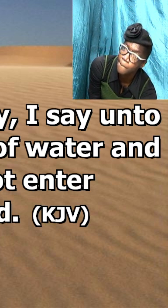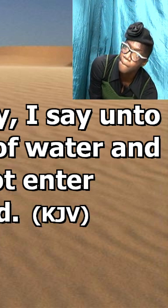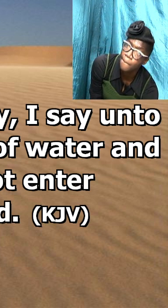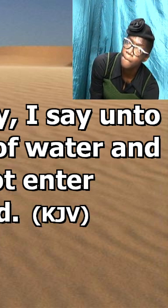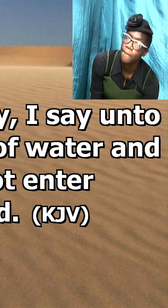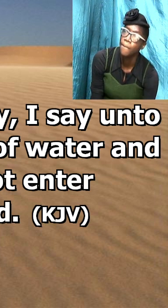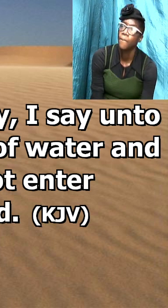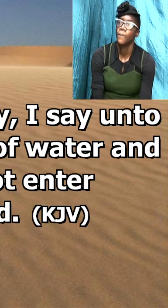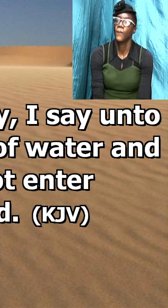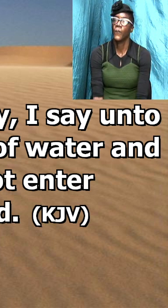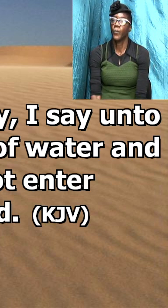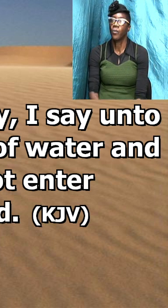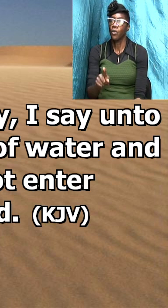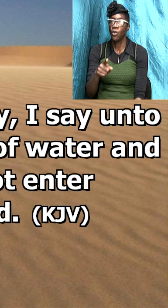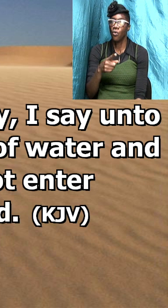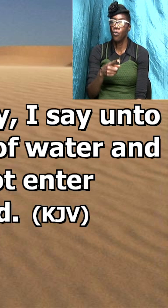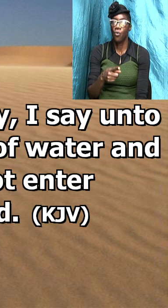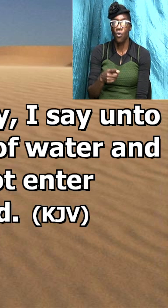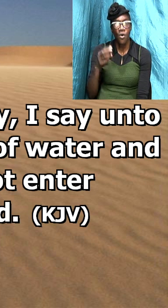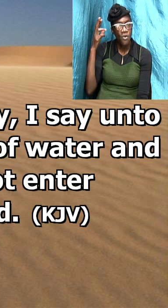you are going to recognize